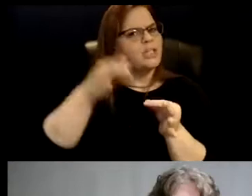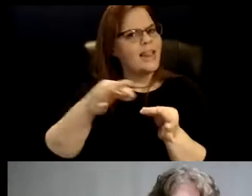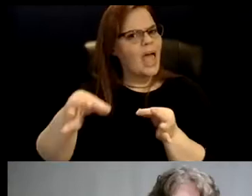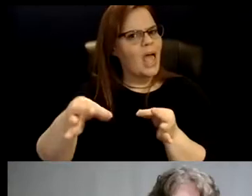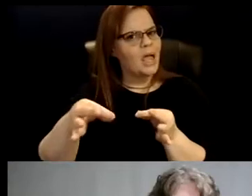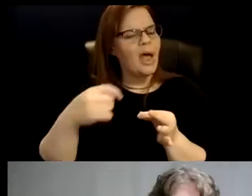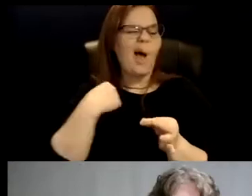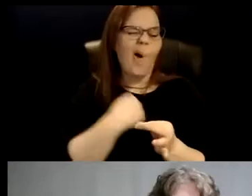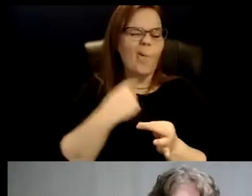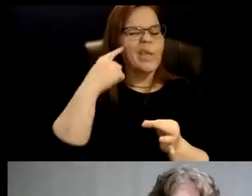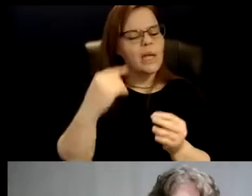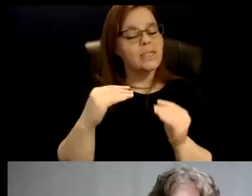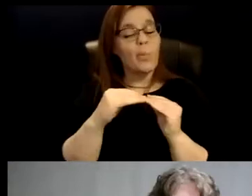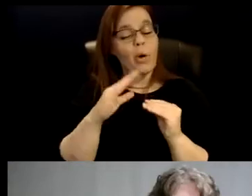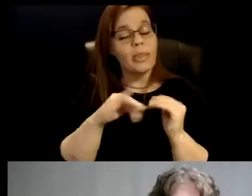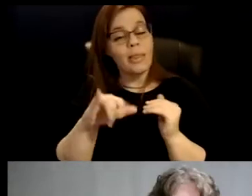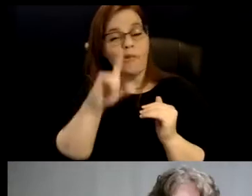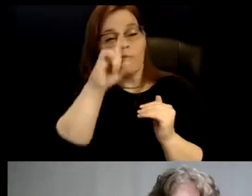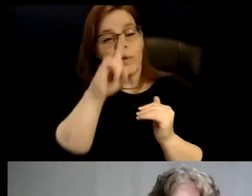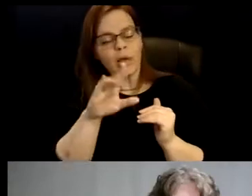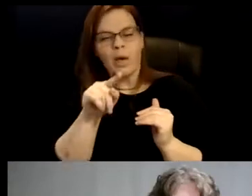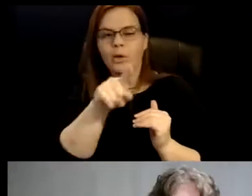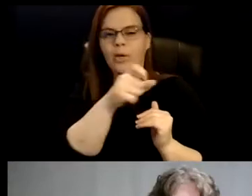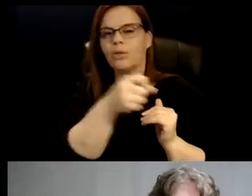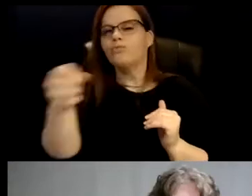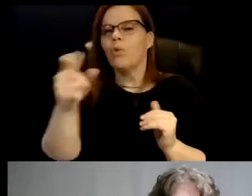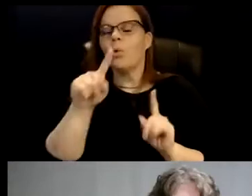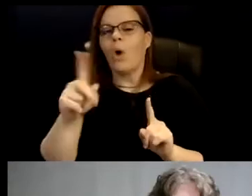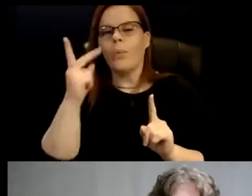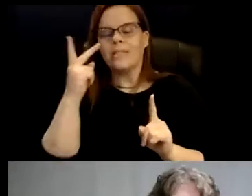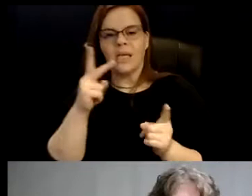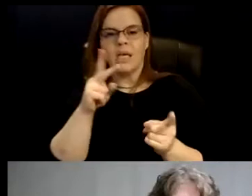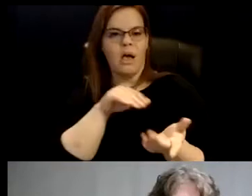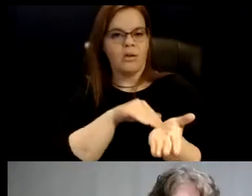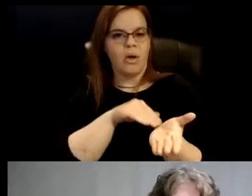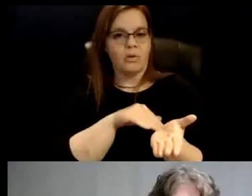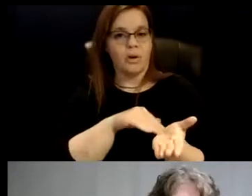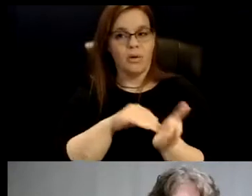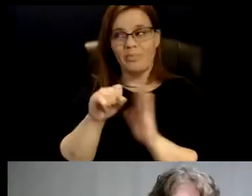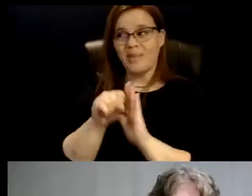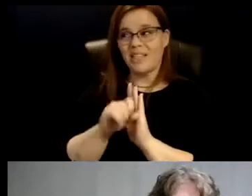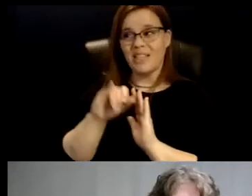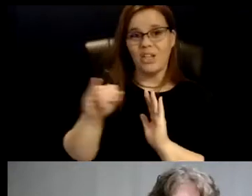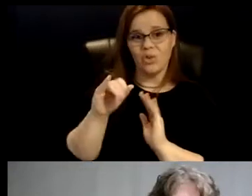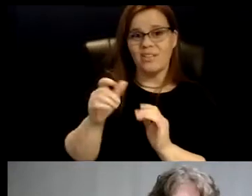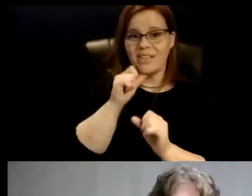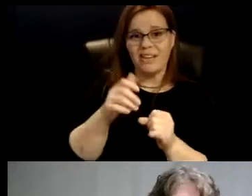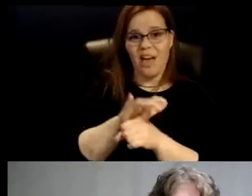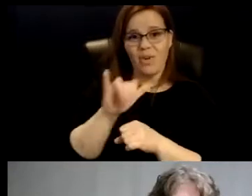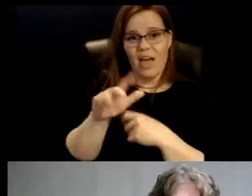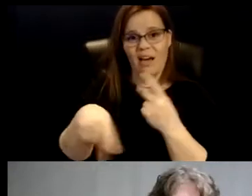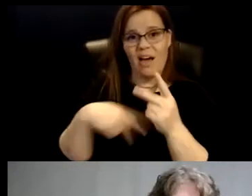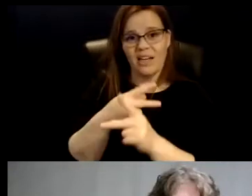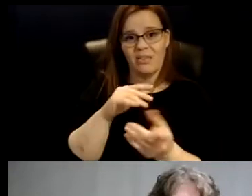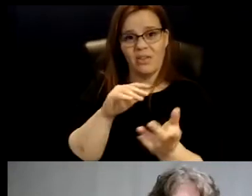but you have to see a doctor. Um, but the state insurance we had didn't cover that kind of doctor, so I never got the diagnosis. I just